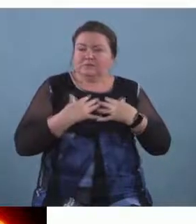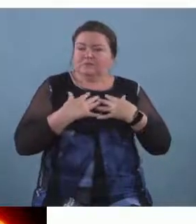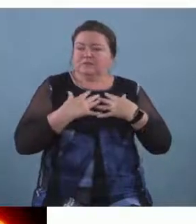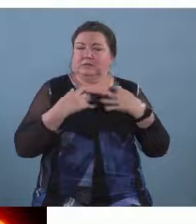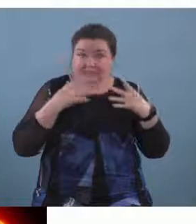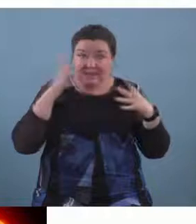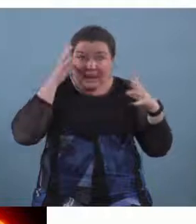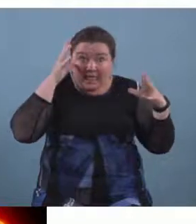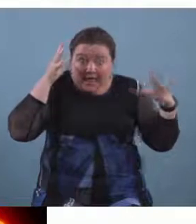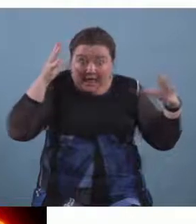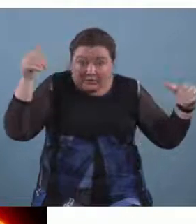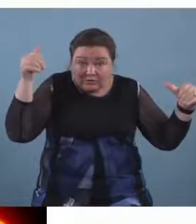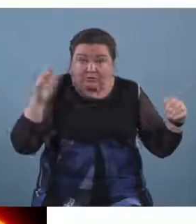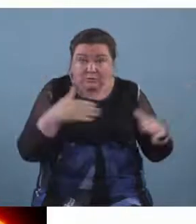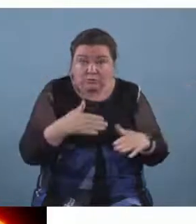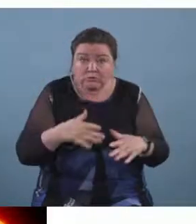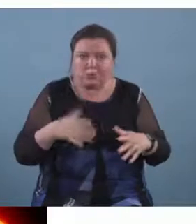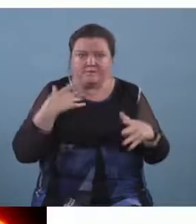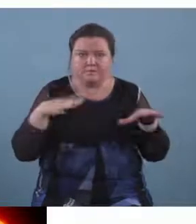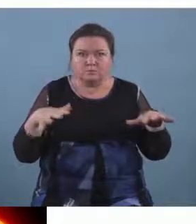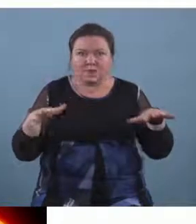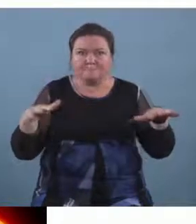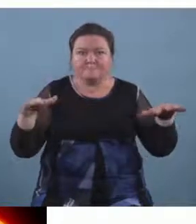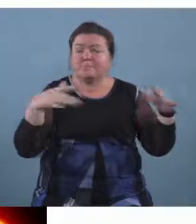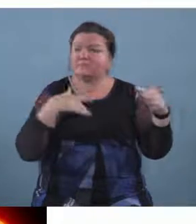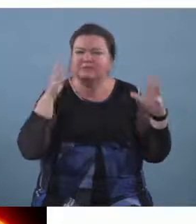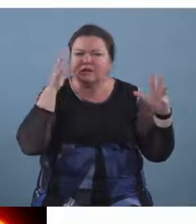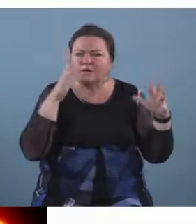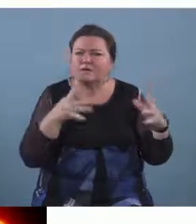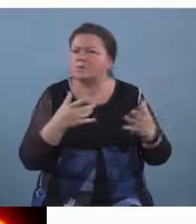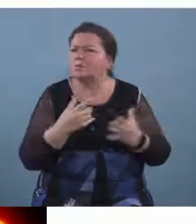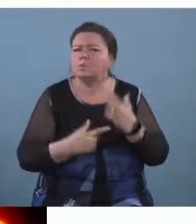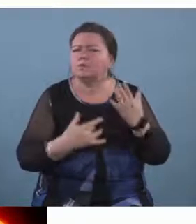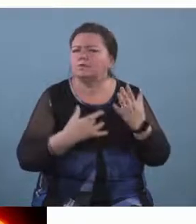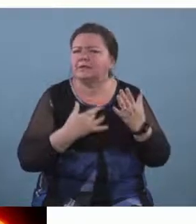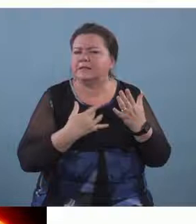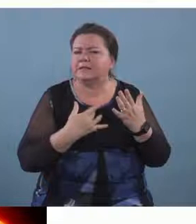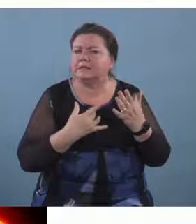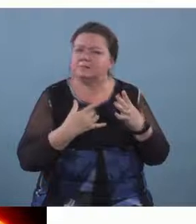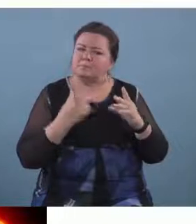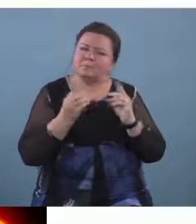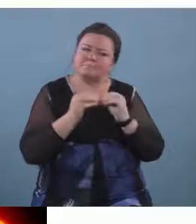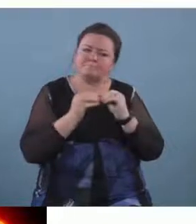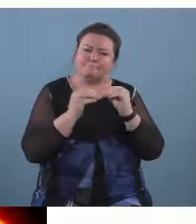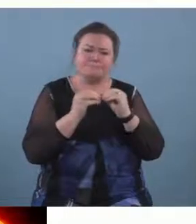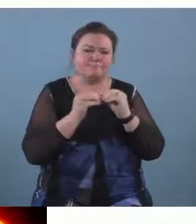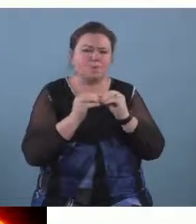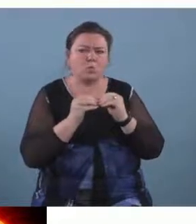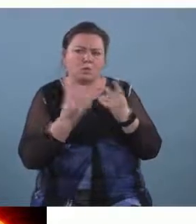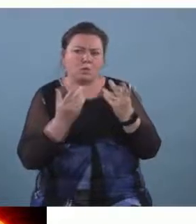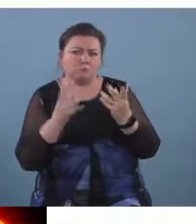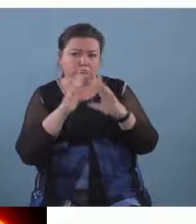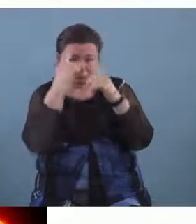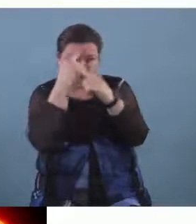louder do we have a rumbling sound um you could make this more of an improvised section